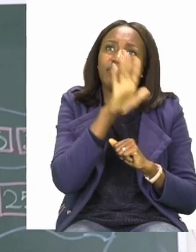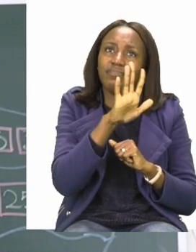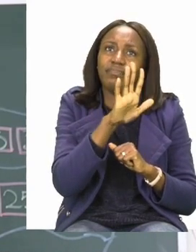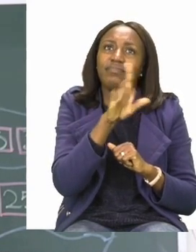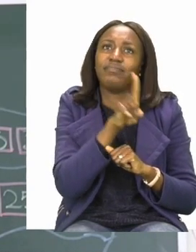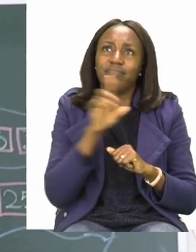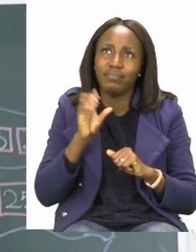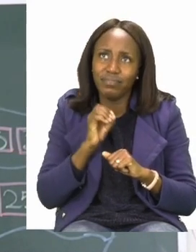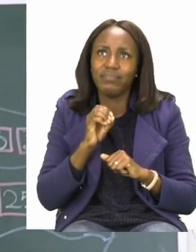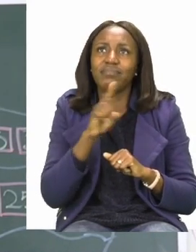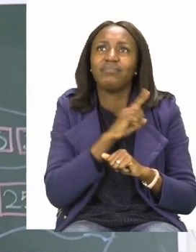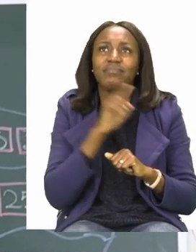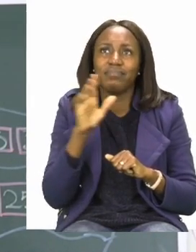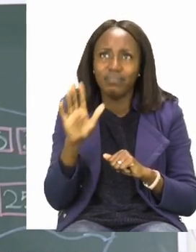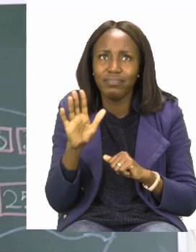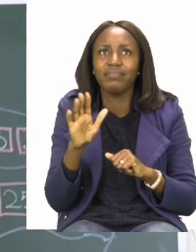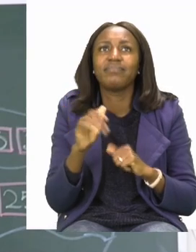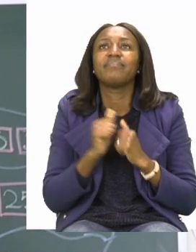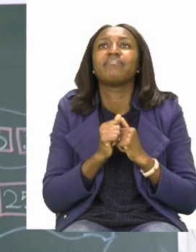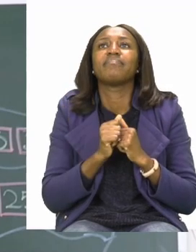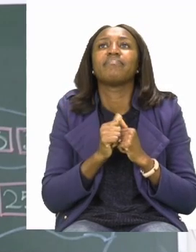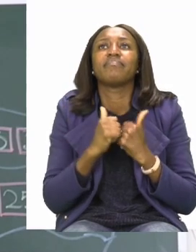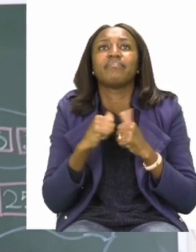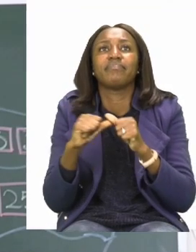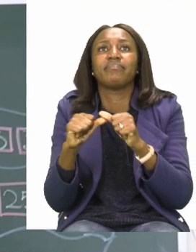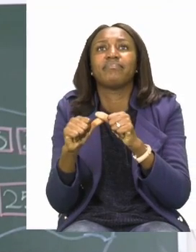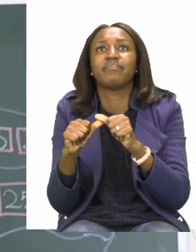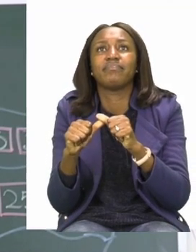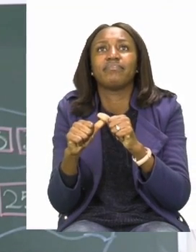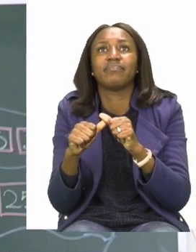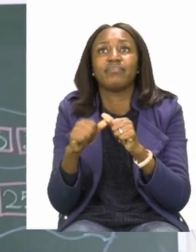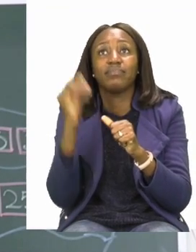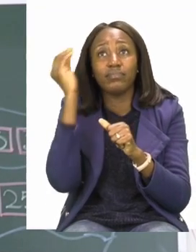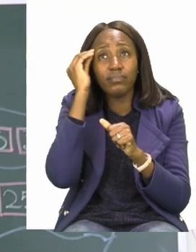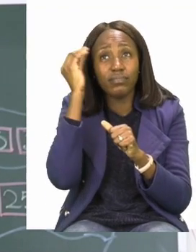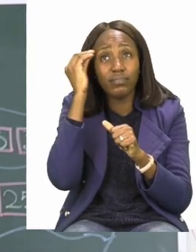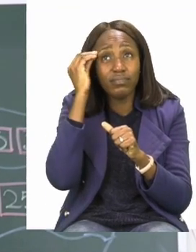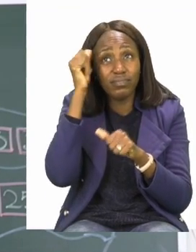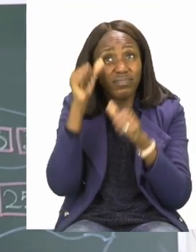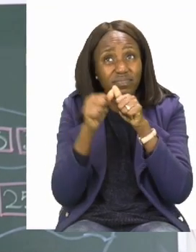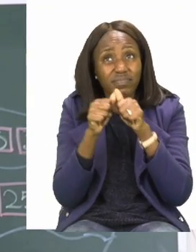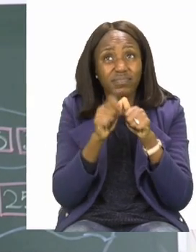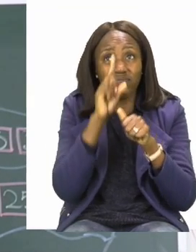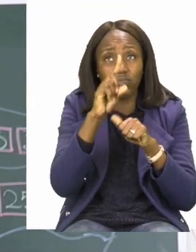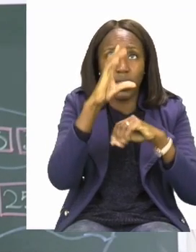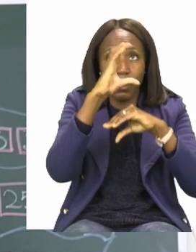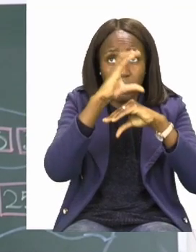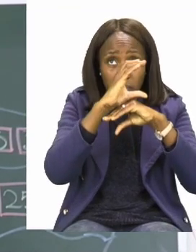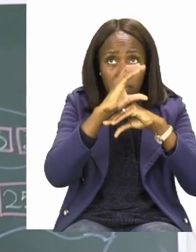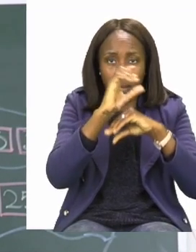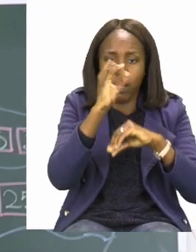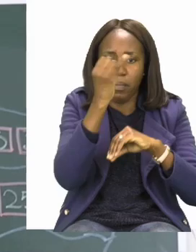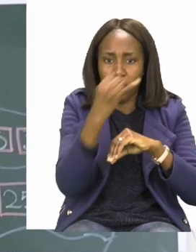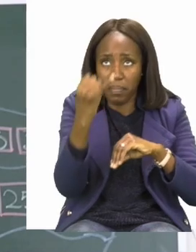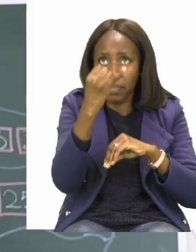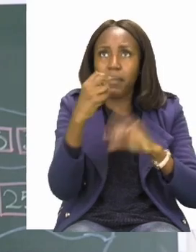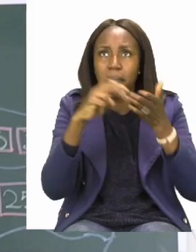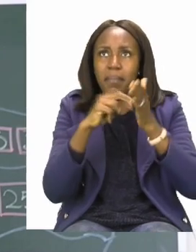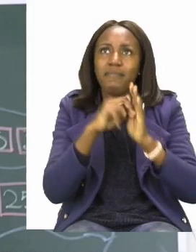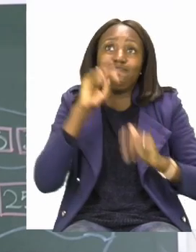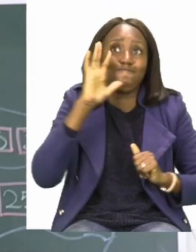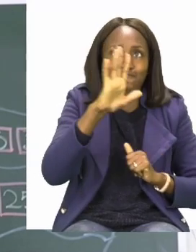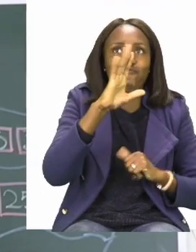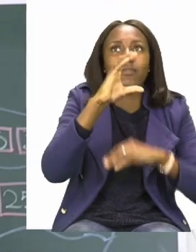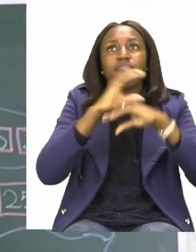brick that you draw is representing five. Now, after you are done drawing your